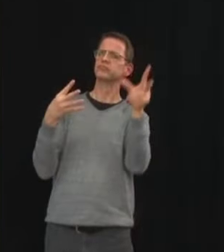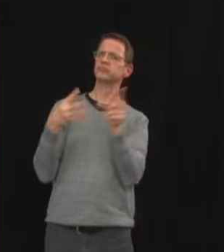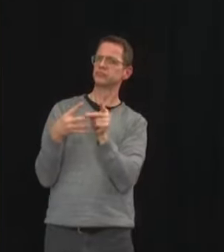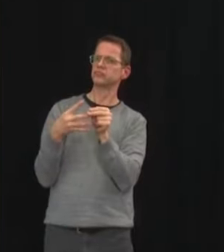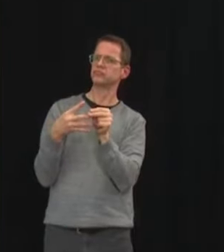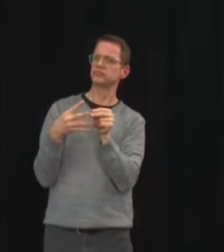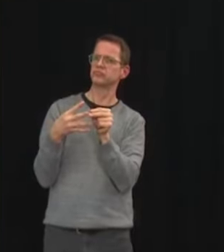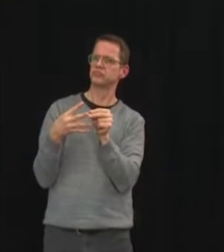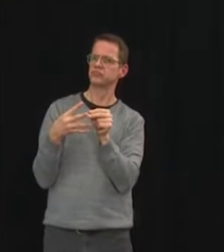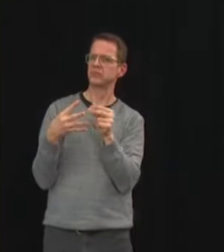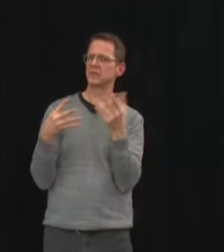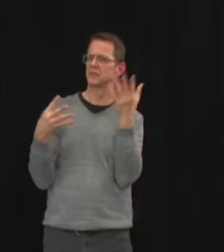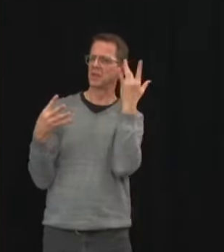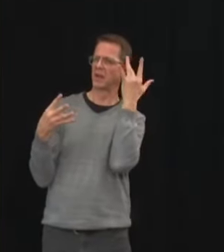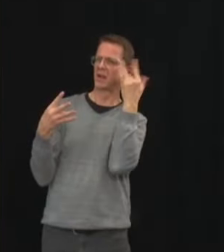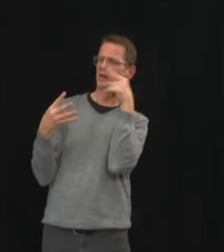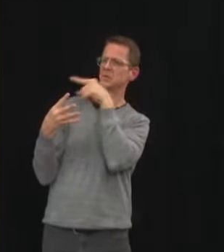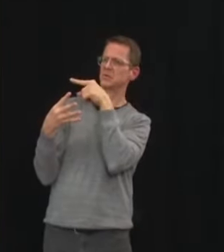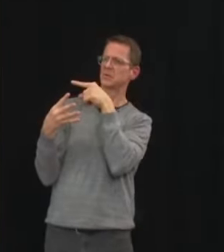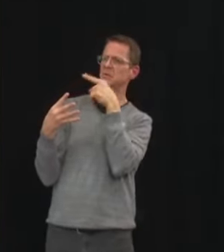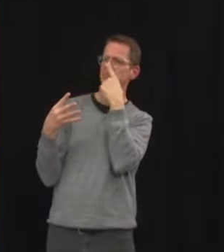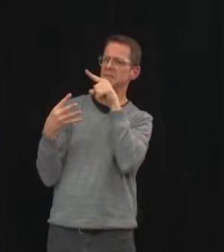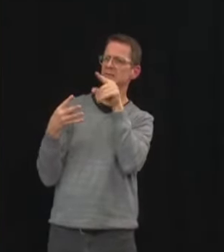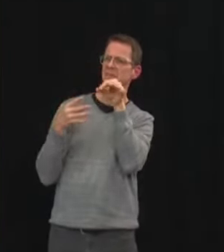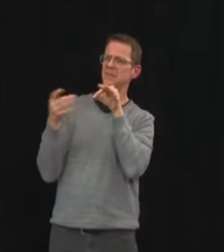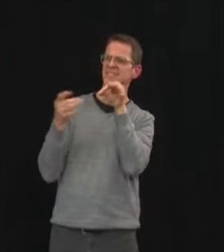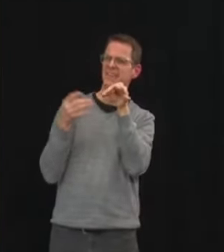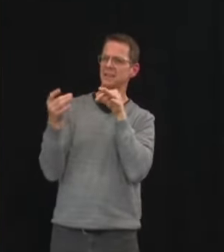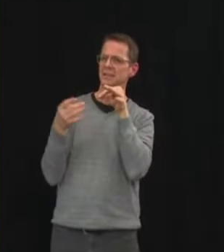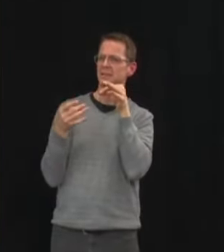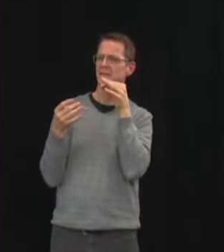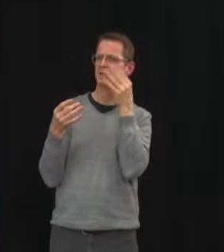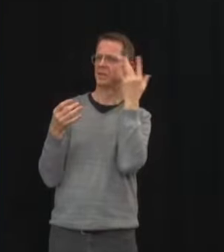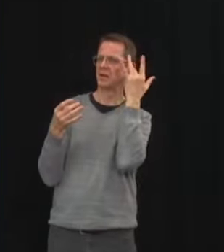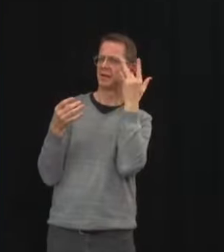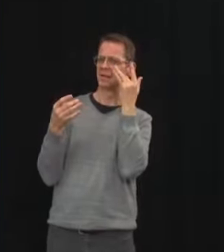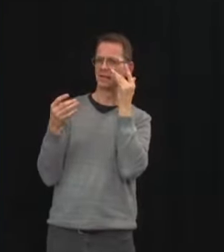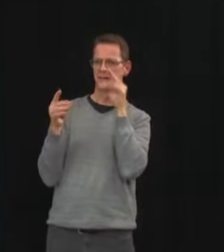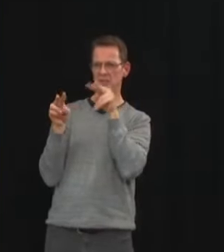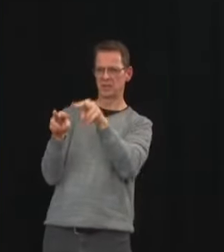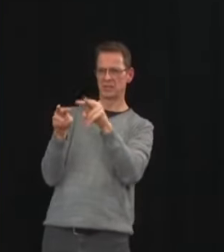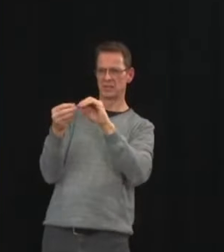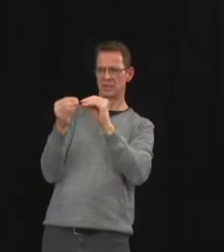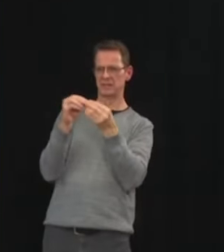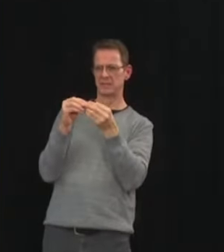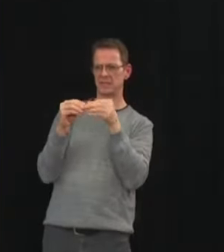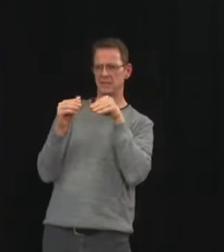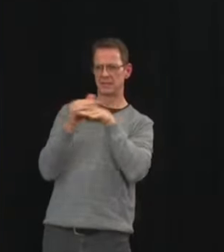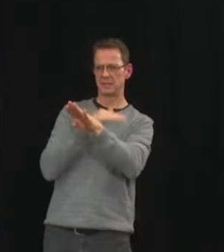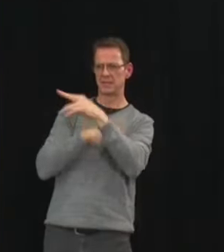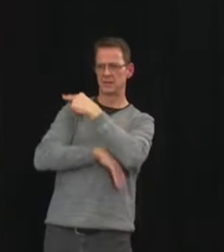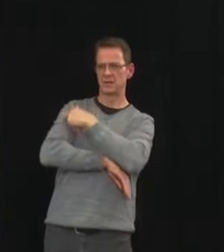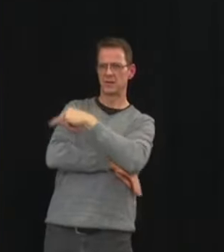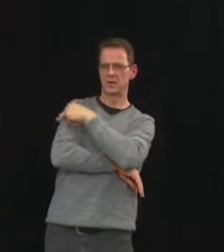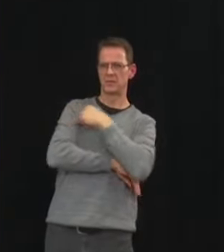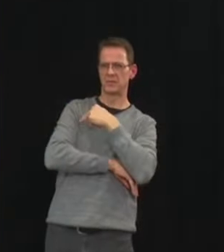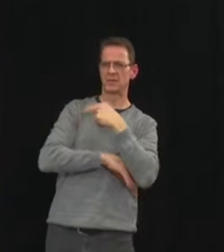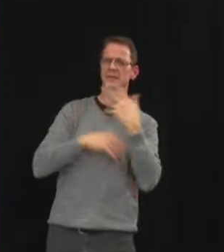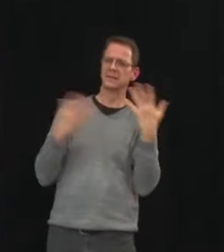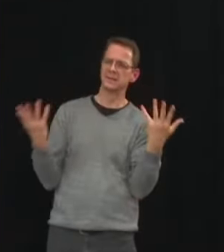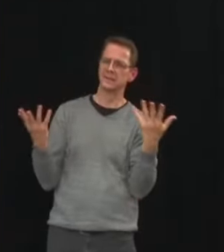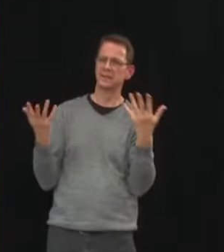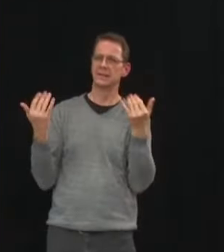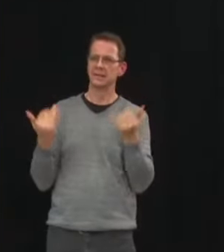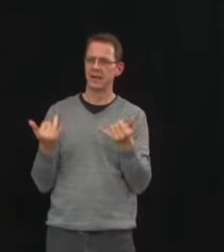hospitalizations this was the measure so as that measure goes down how do you explain to people that we have 257 people in